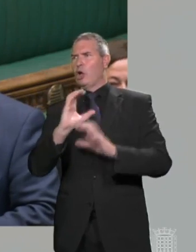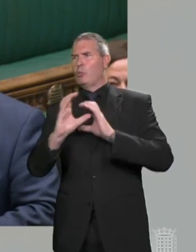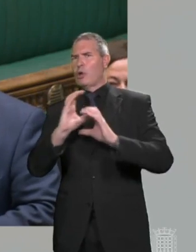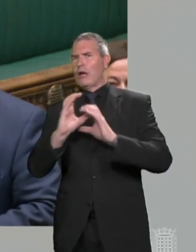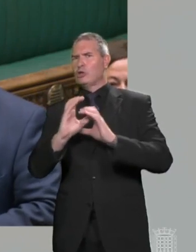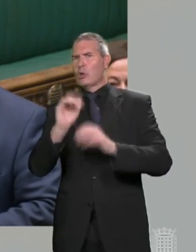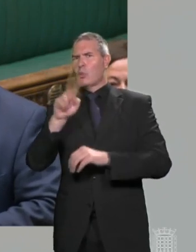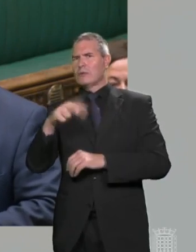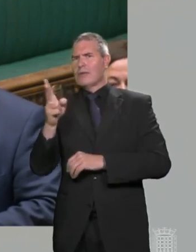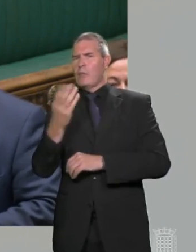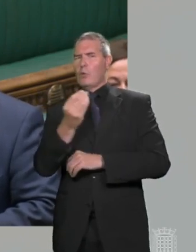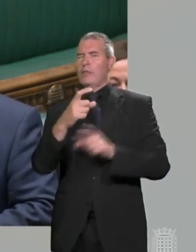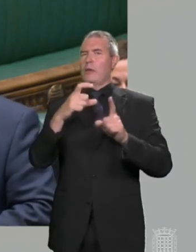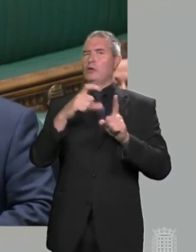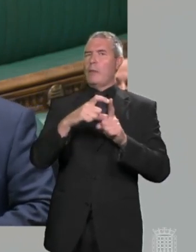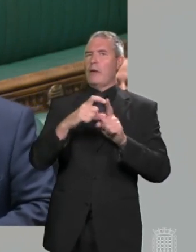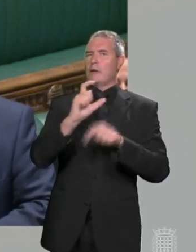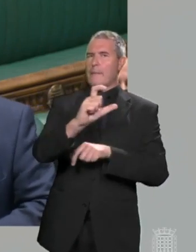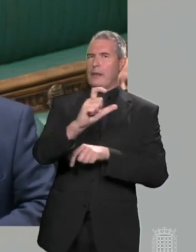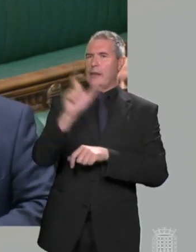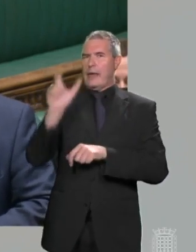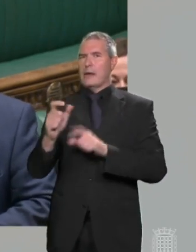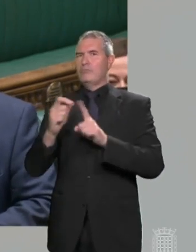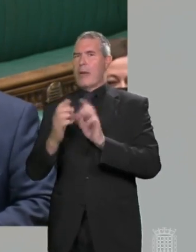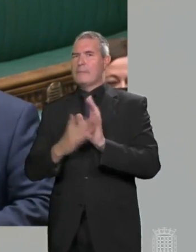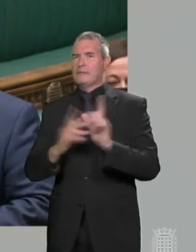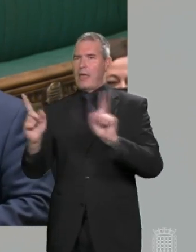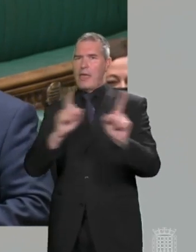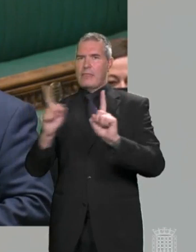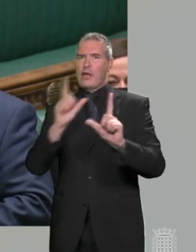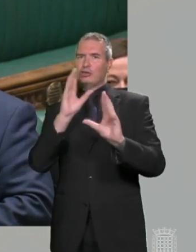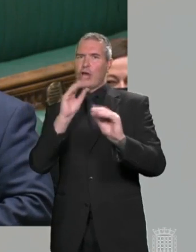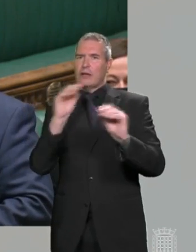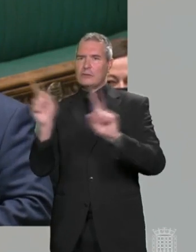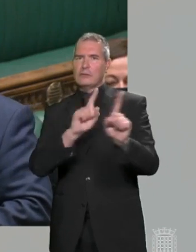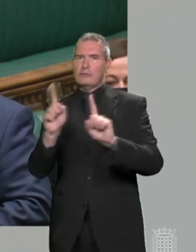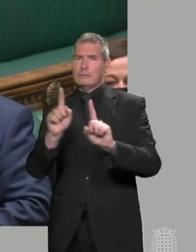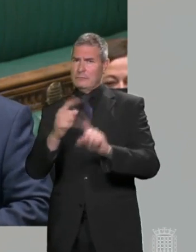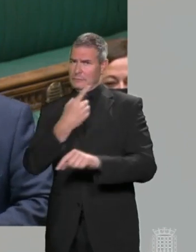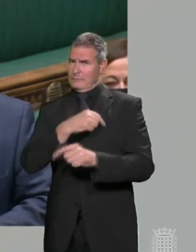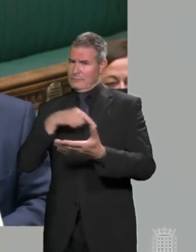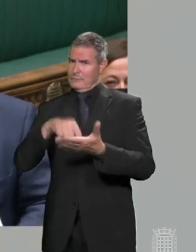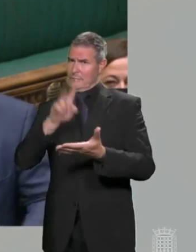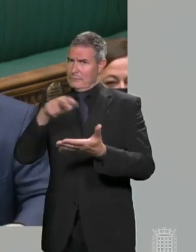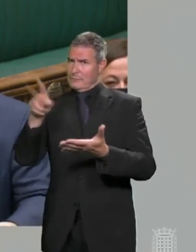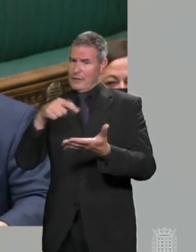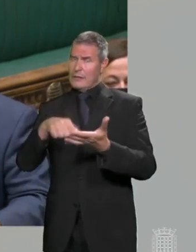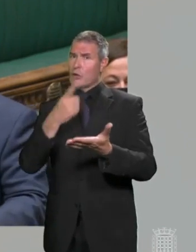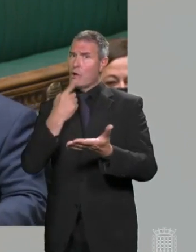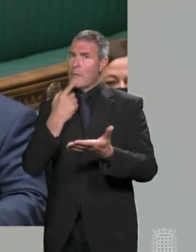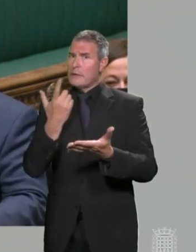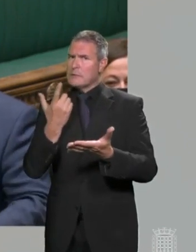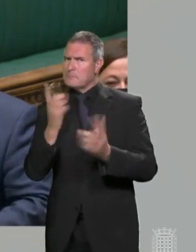the Prime Minister and Dominic Cummings, and perhaps the Prime Minister will clarify whether or not these are genuine and whether the derogatory comments that he